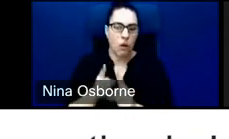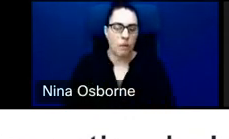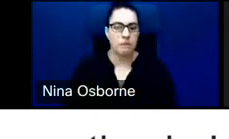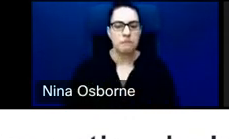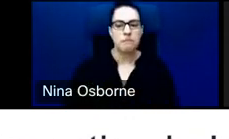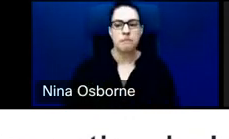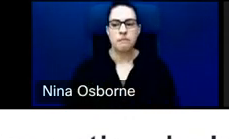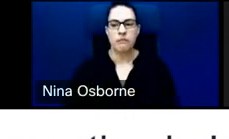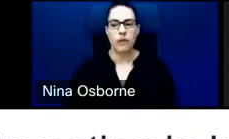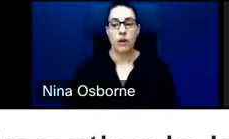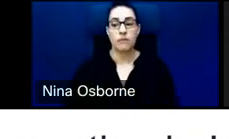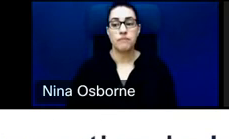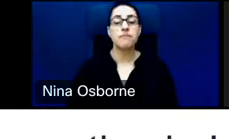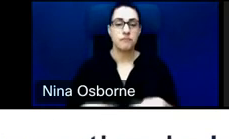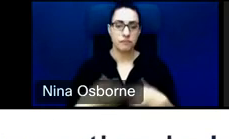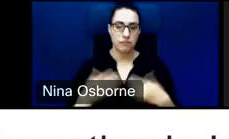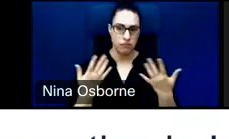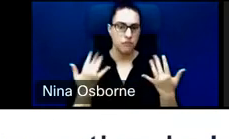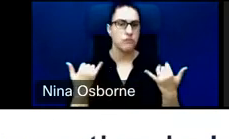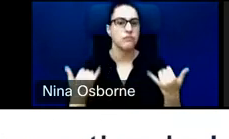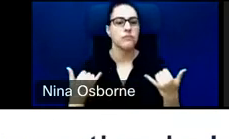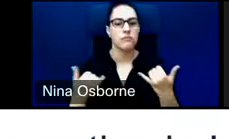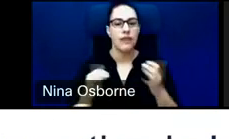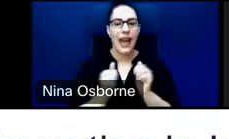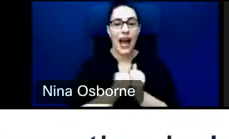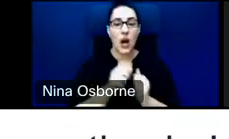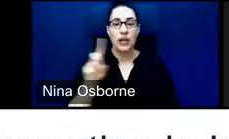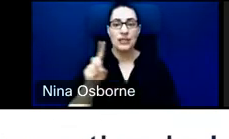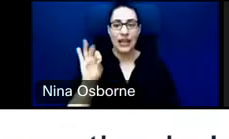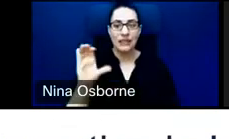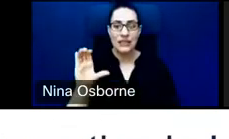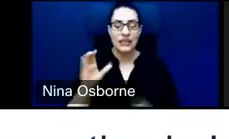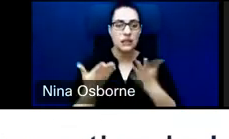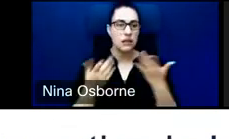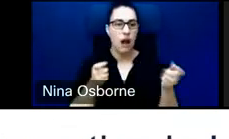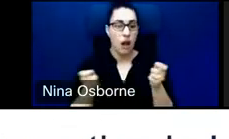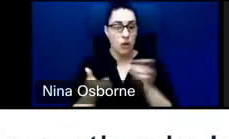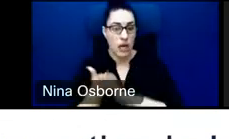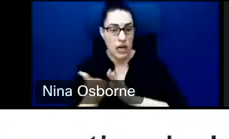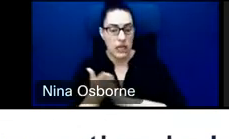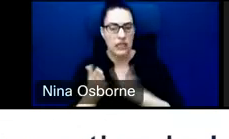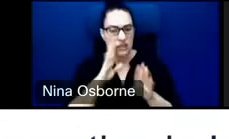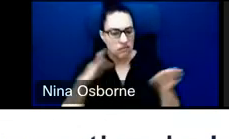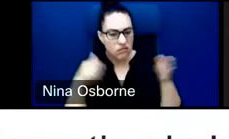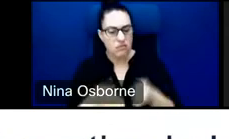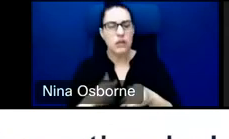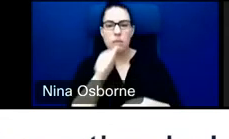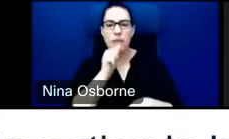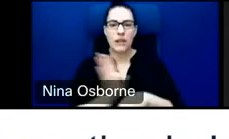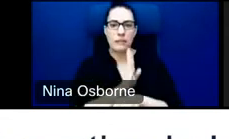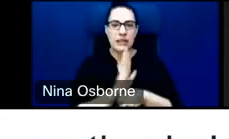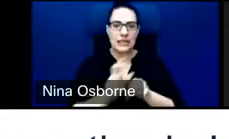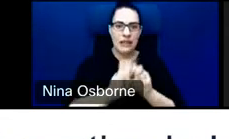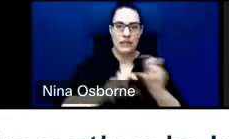So, what's unique about the way the DFC operates is that it's really focused on private sector investment. So, that means that